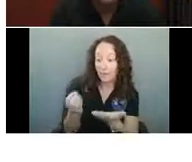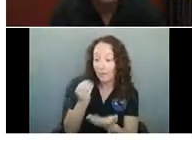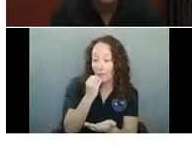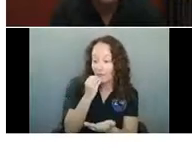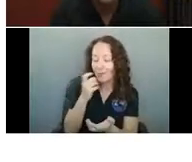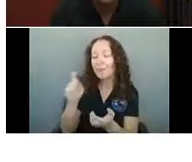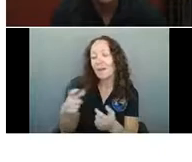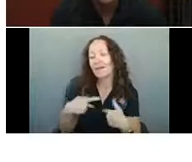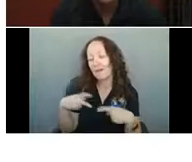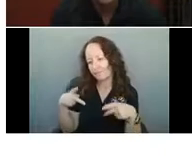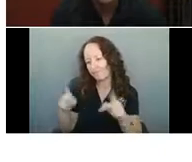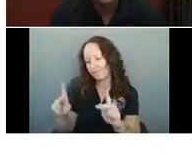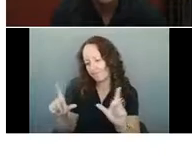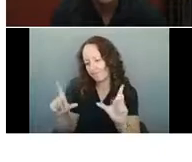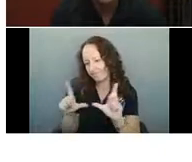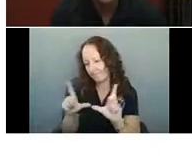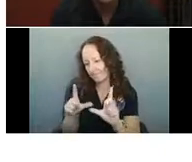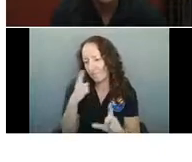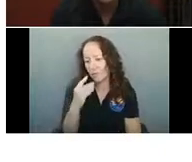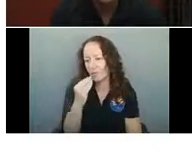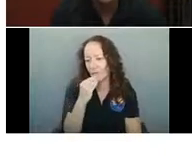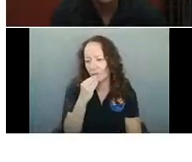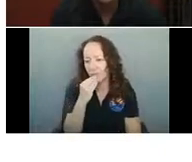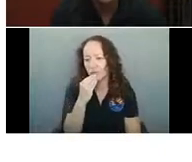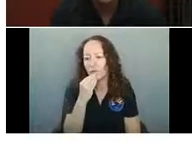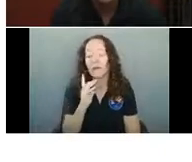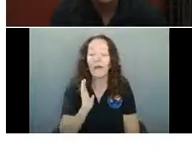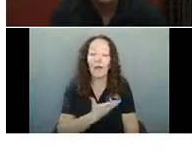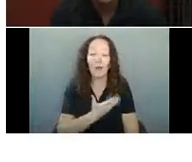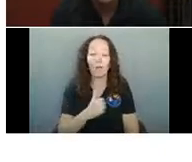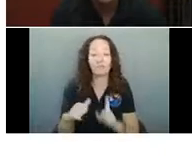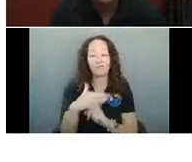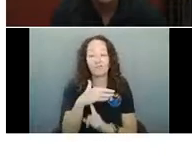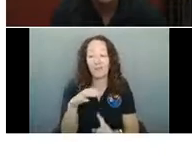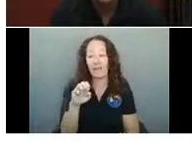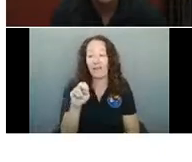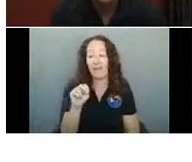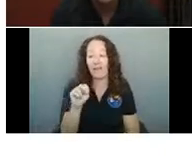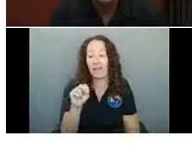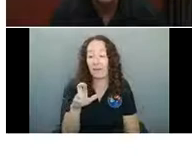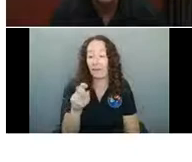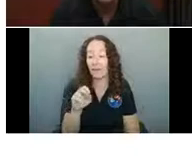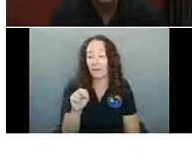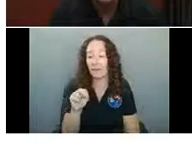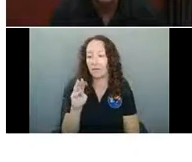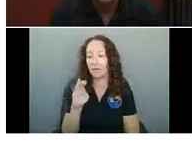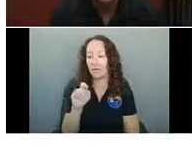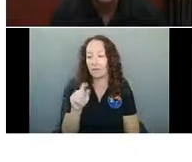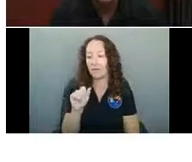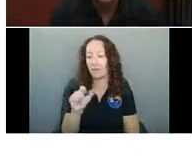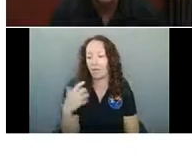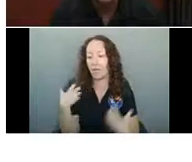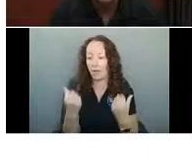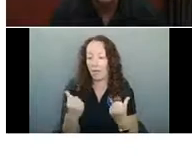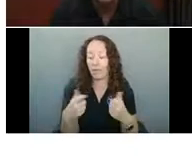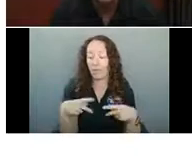So under our environmental health permitting process, we have the bars that are permitted just as bars, drinks only. And then there's